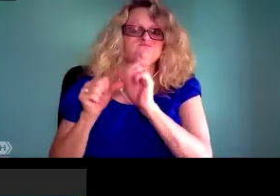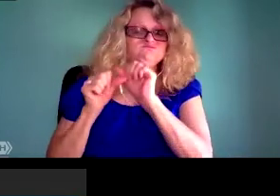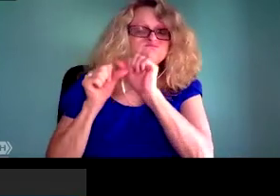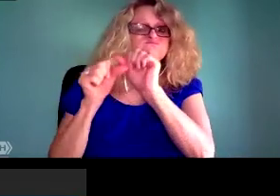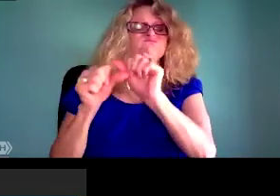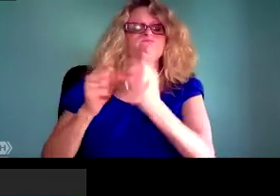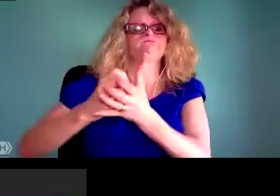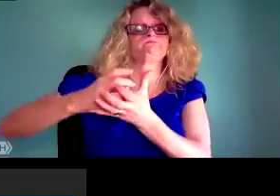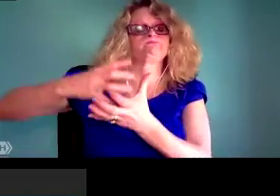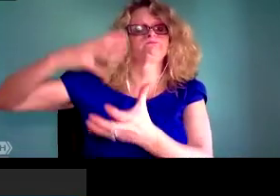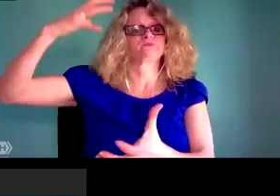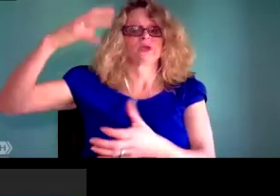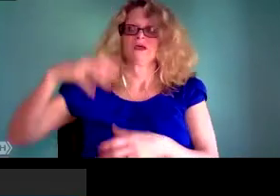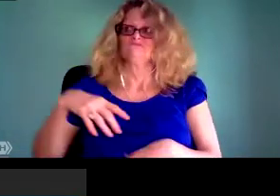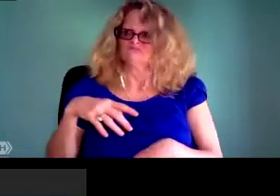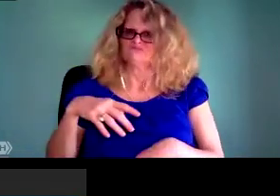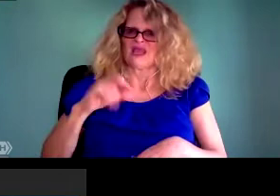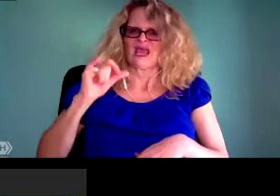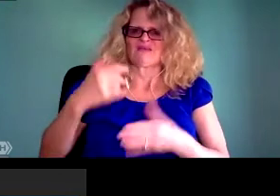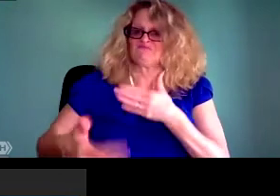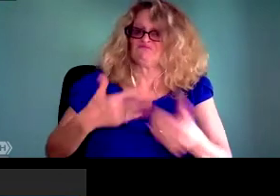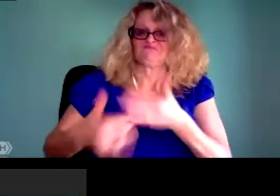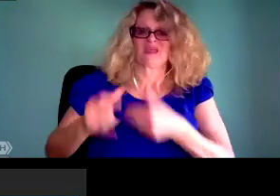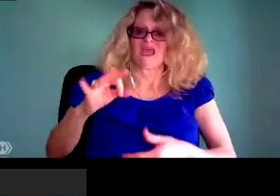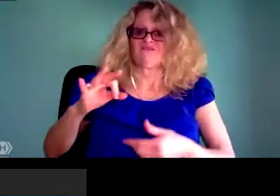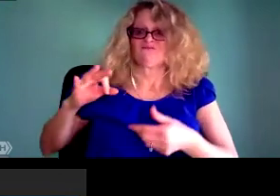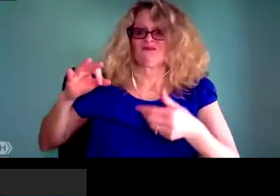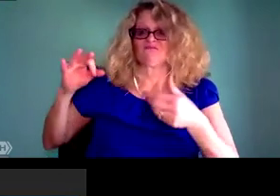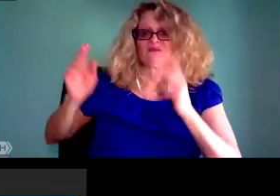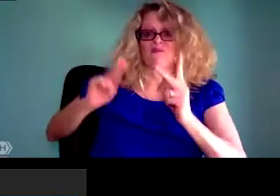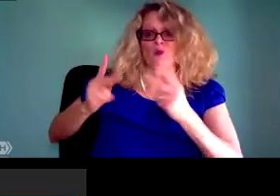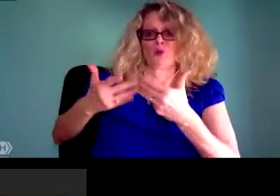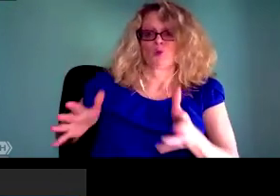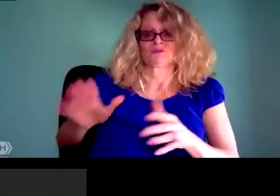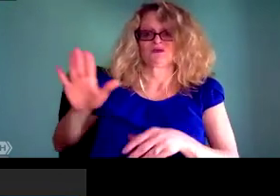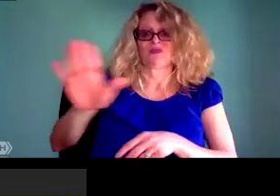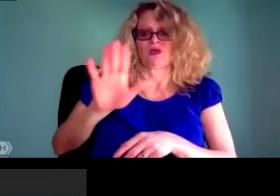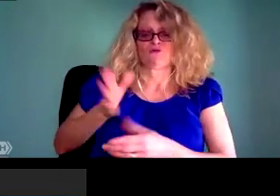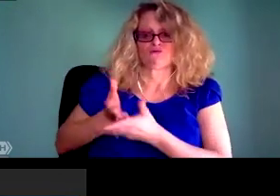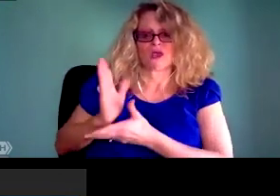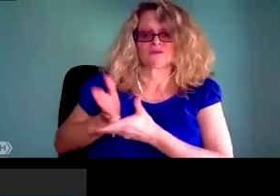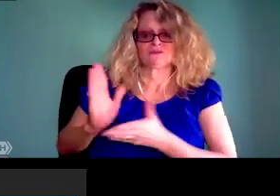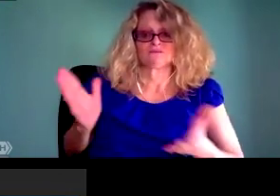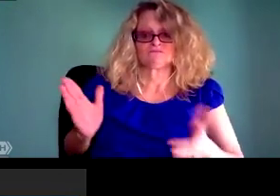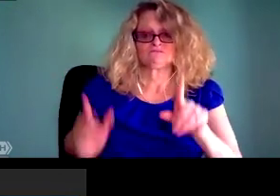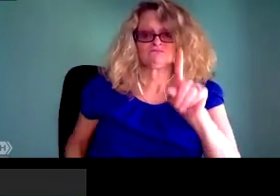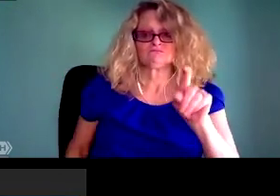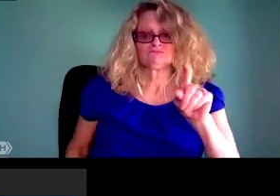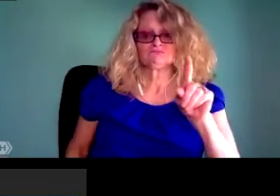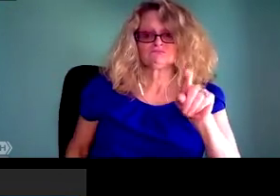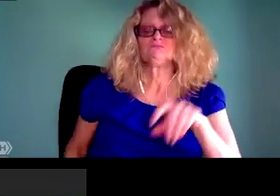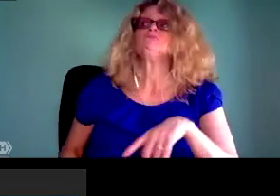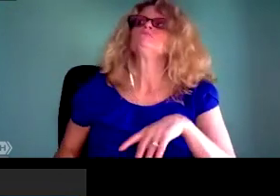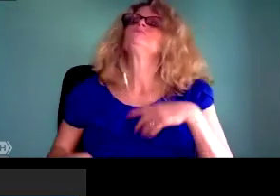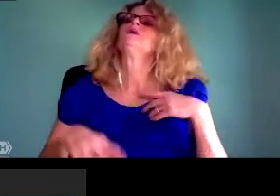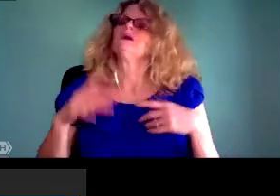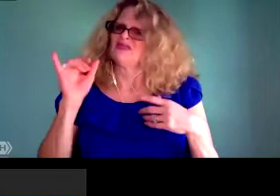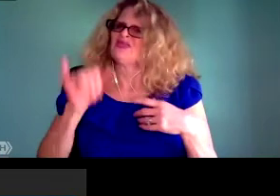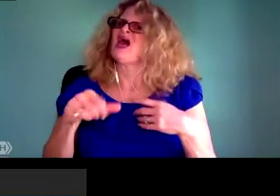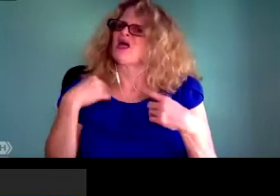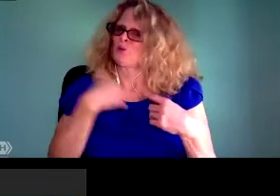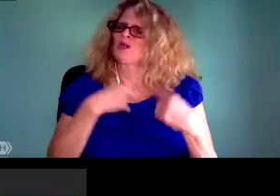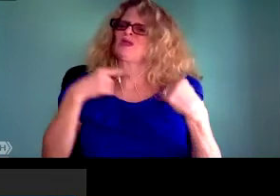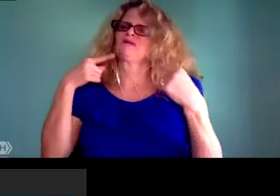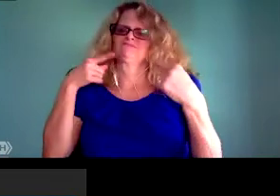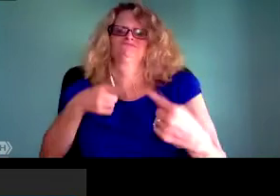We see over and over again headlines of facial recognition failing. Failing and this again over and over again